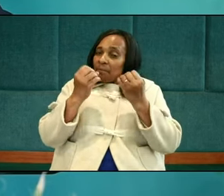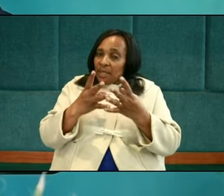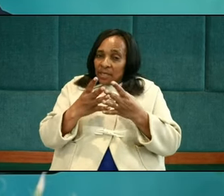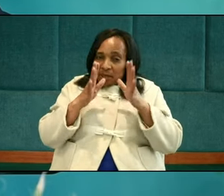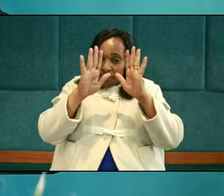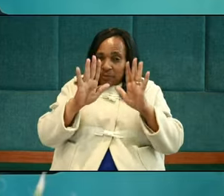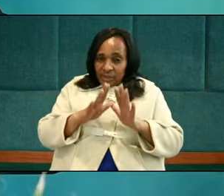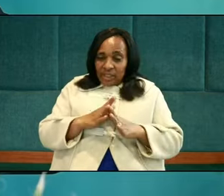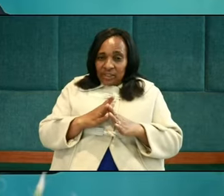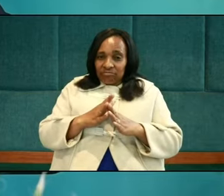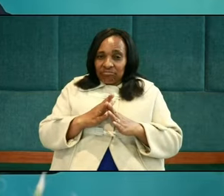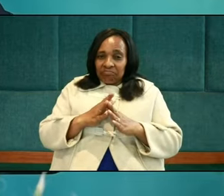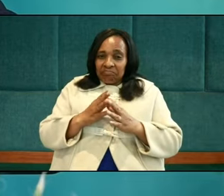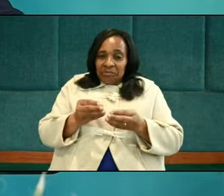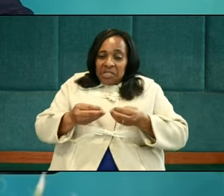points.